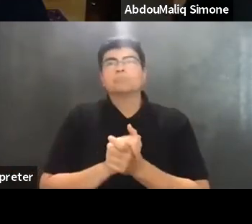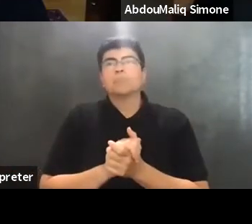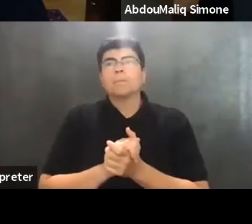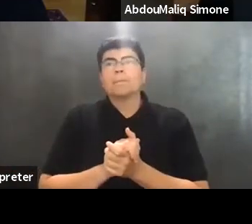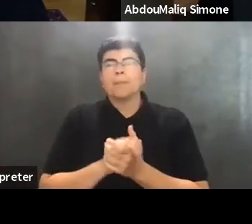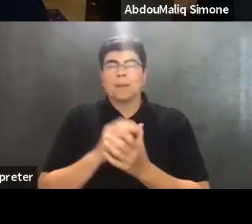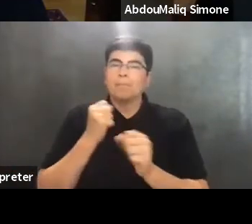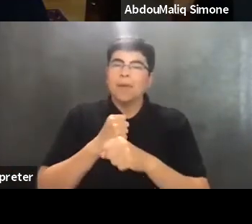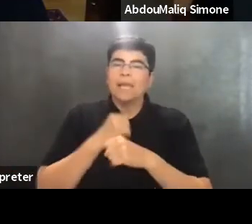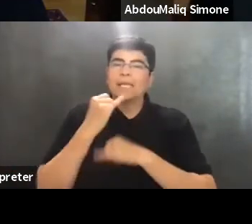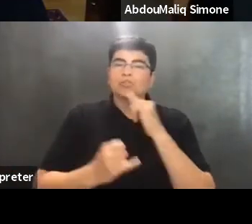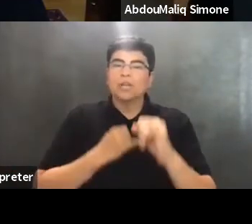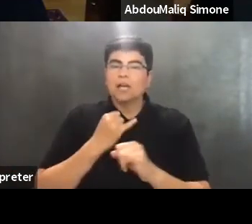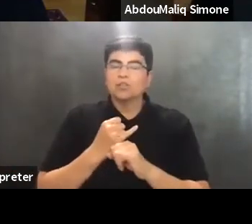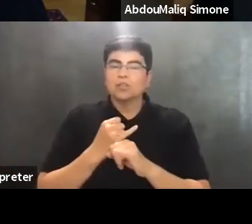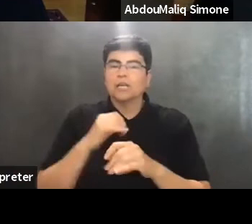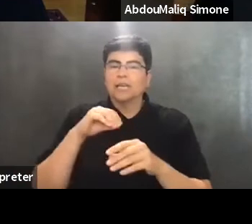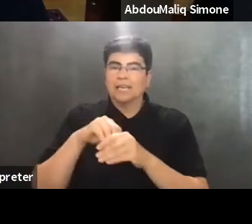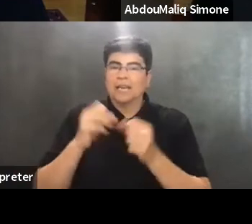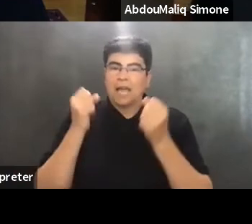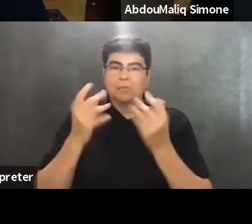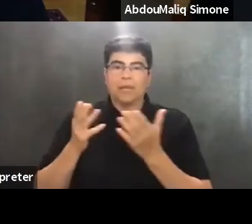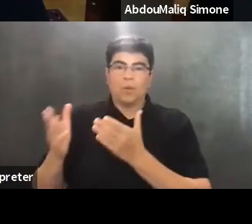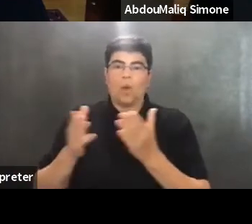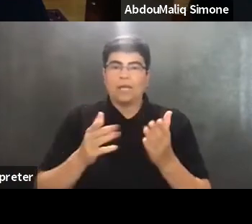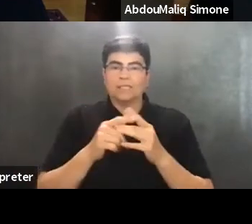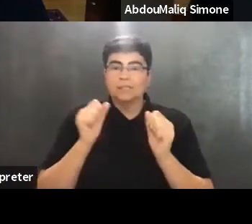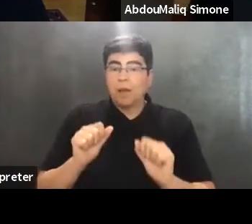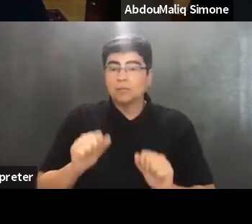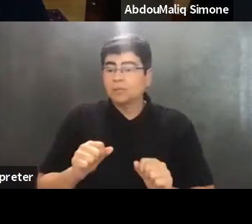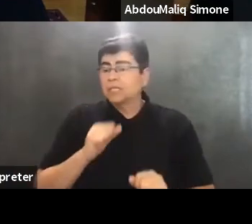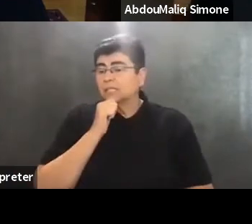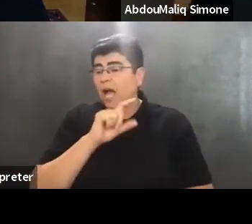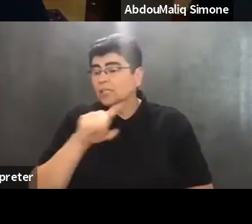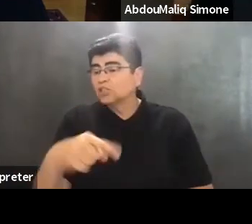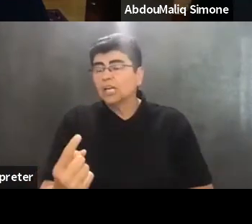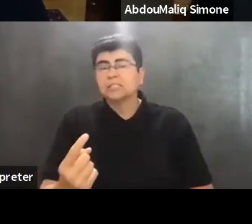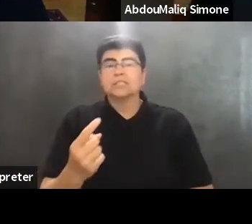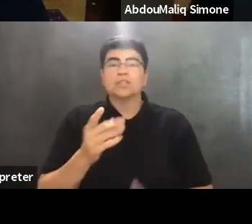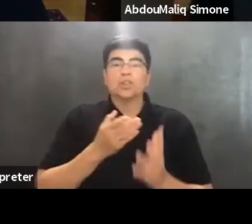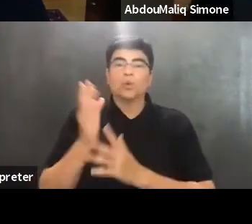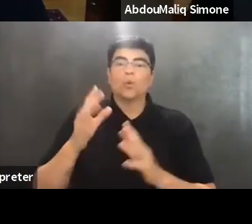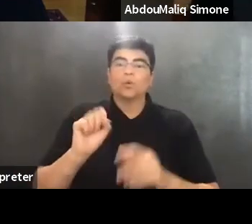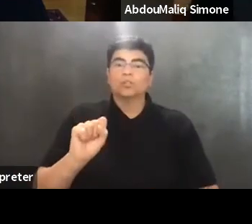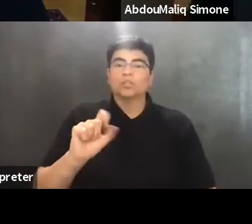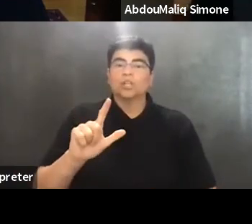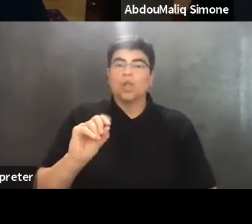international in as many ways as possible. So not just through slogans or through analogy, but through the